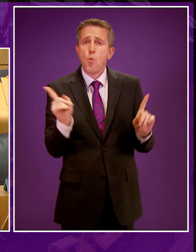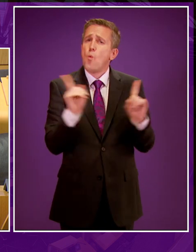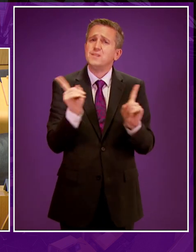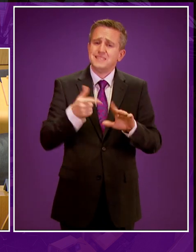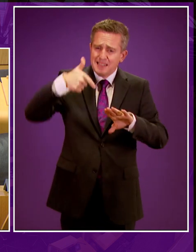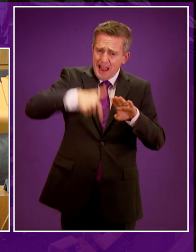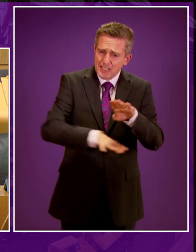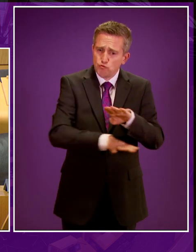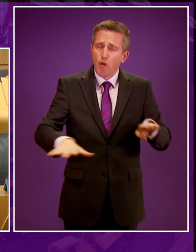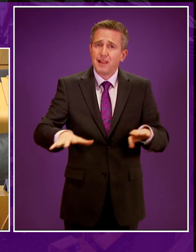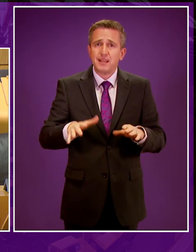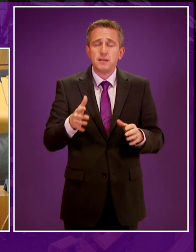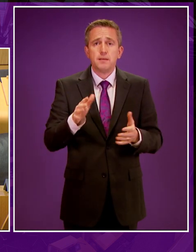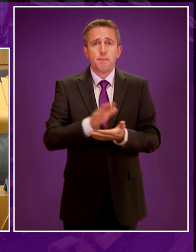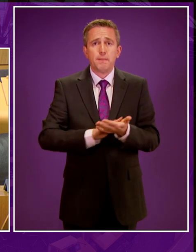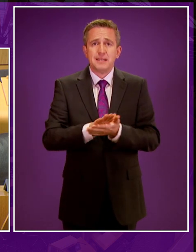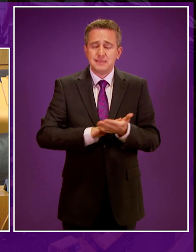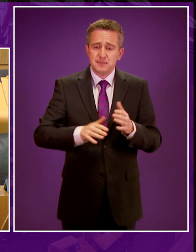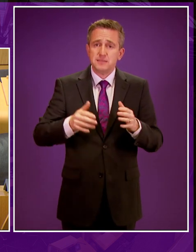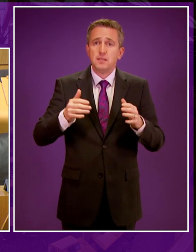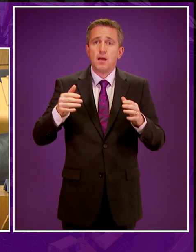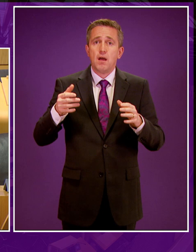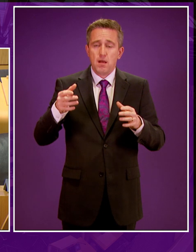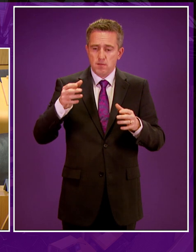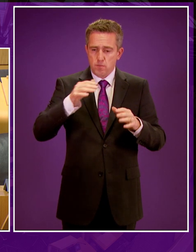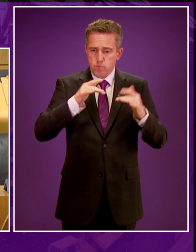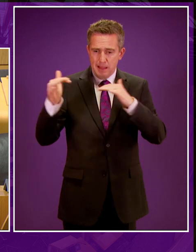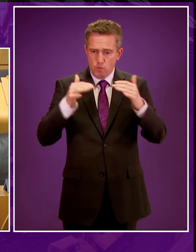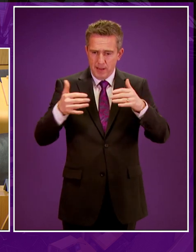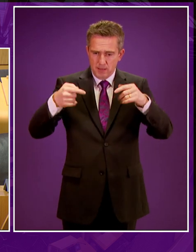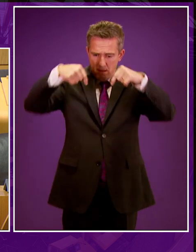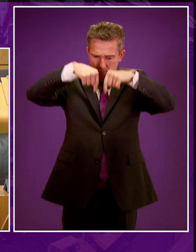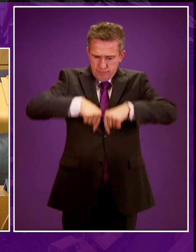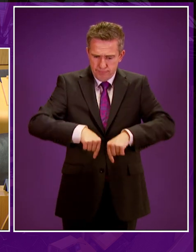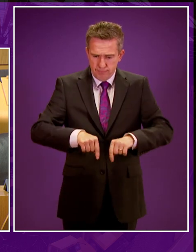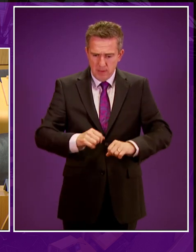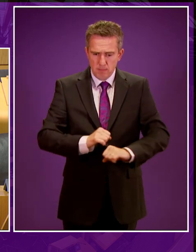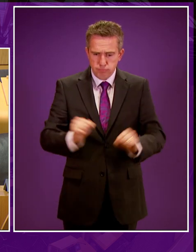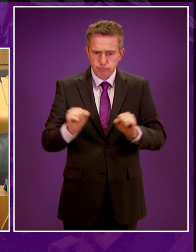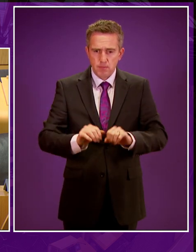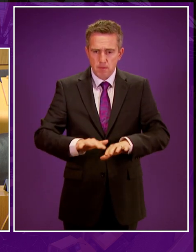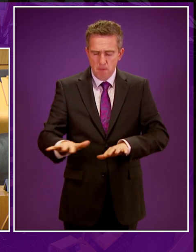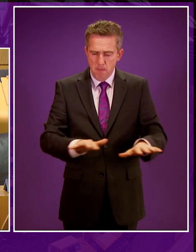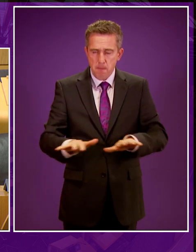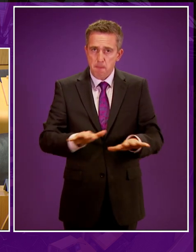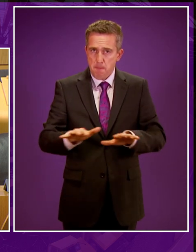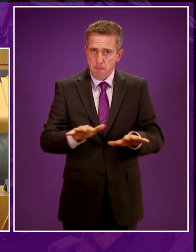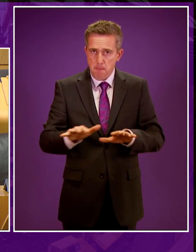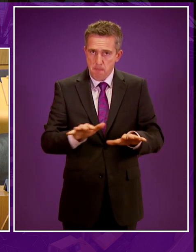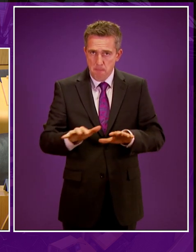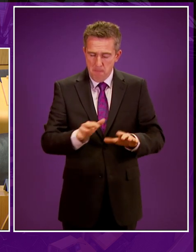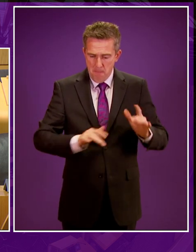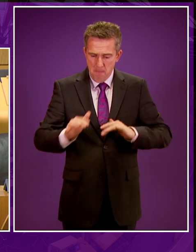is. Put simply, it's just the process of injecting liquid at high pressure into rock deep underground, forcing open existing fissures